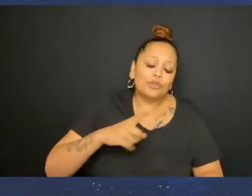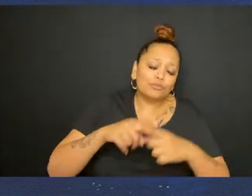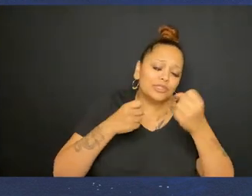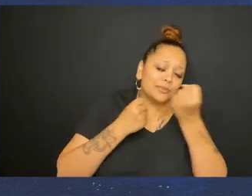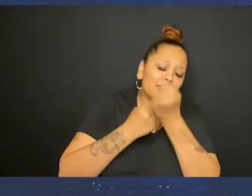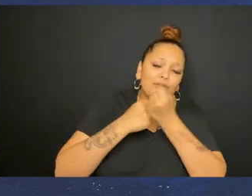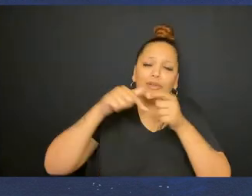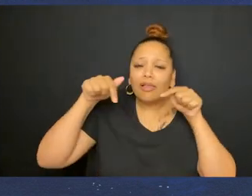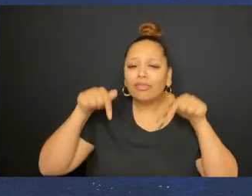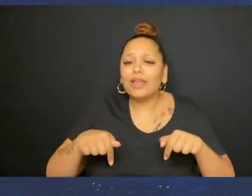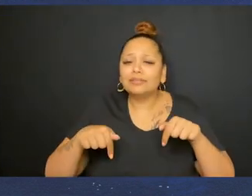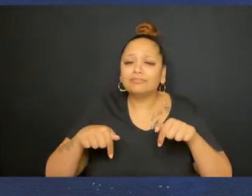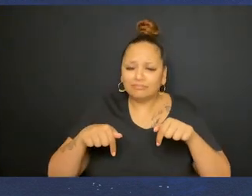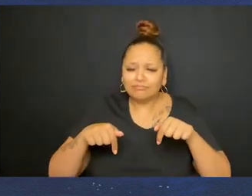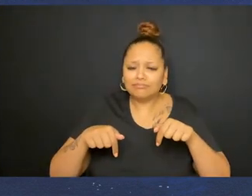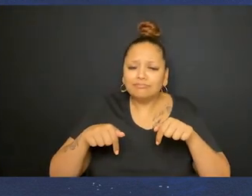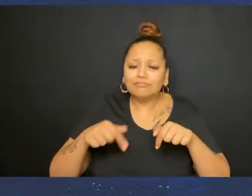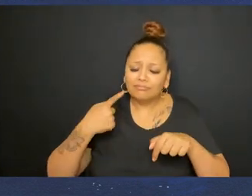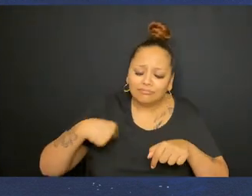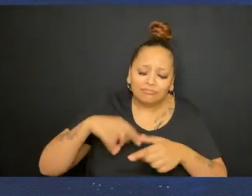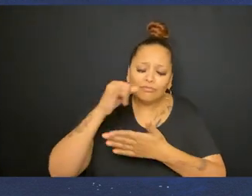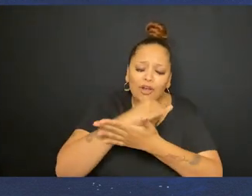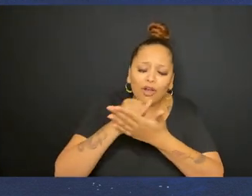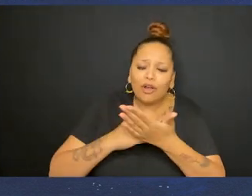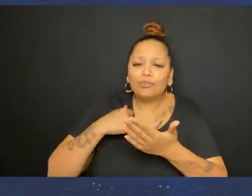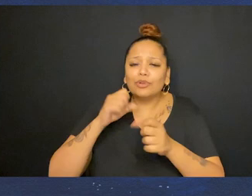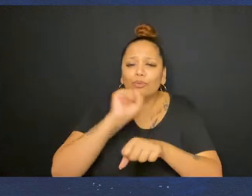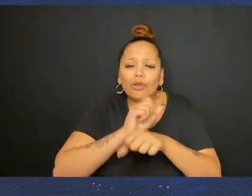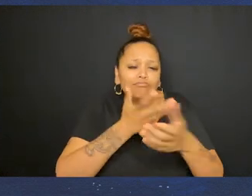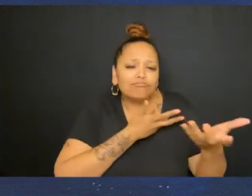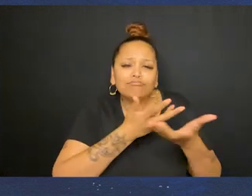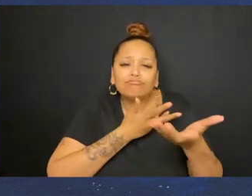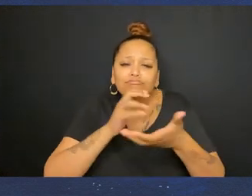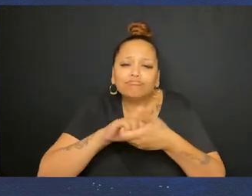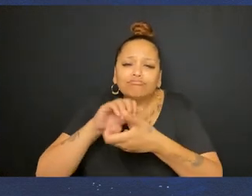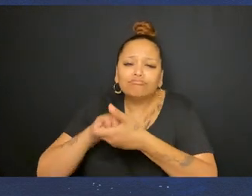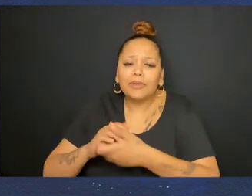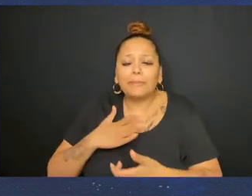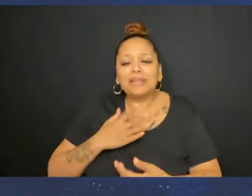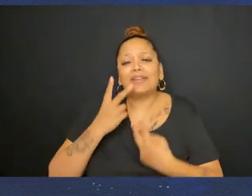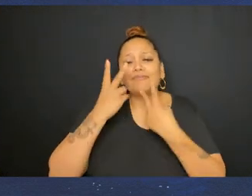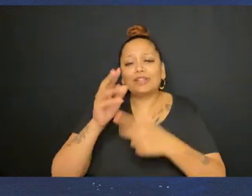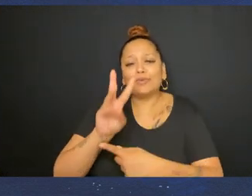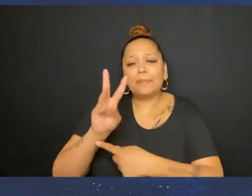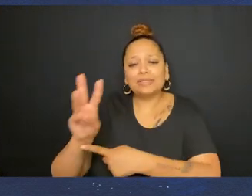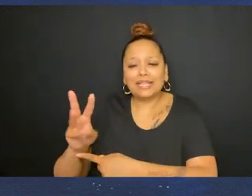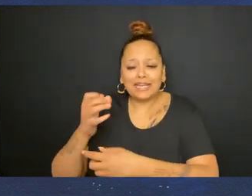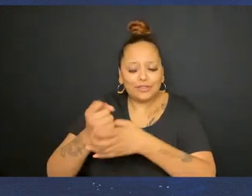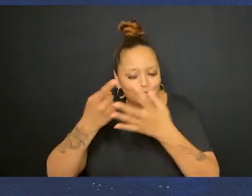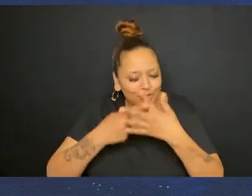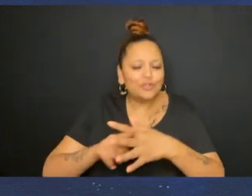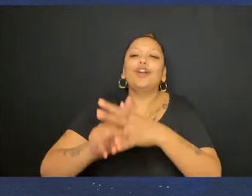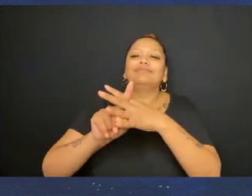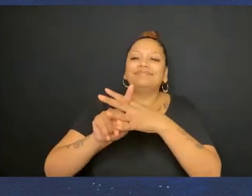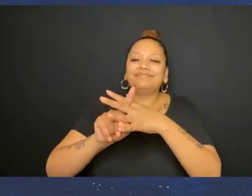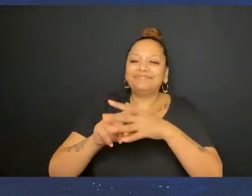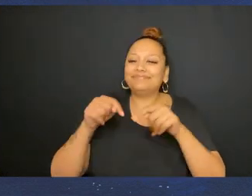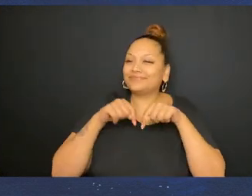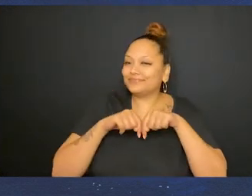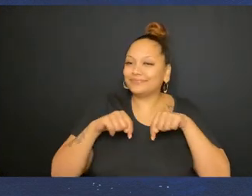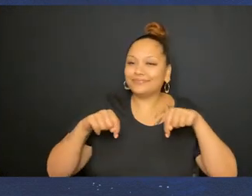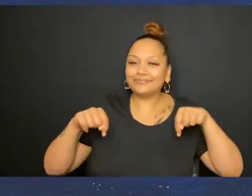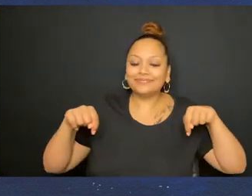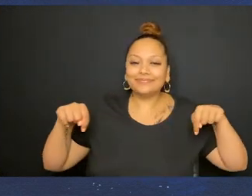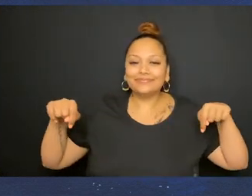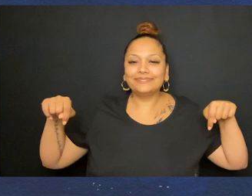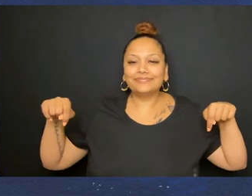wish to support the Disability Collective and all of the incredible artists that we work with, please visit the disabilitycollective.com slash